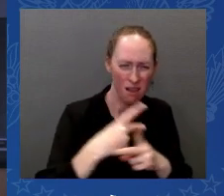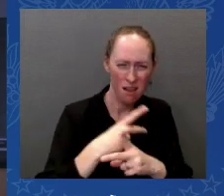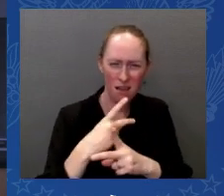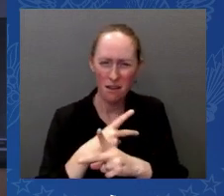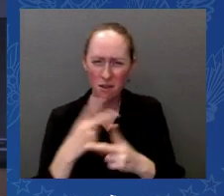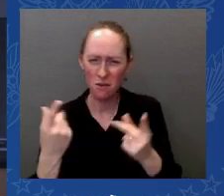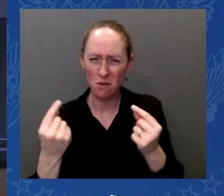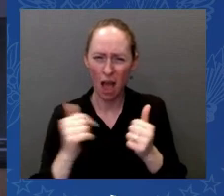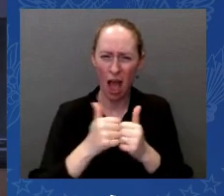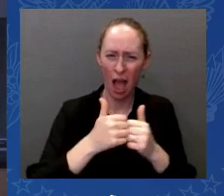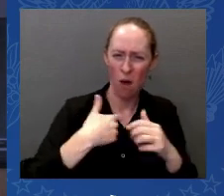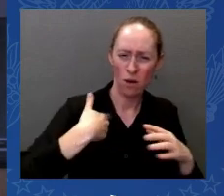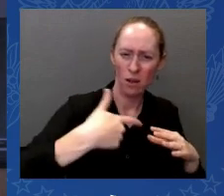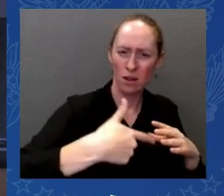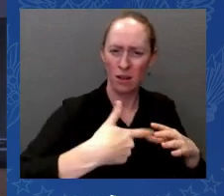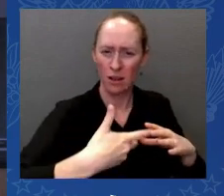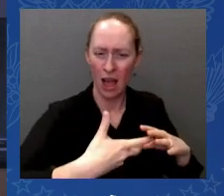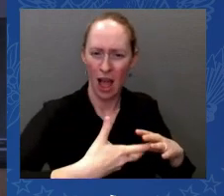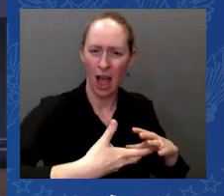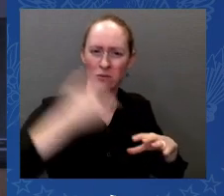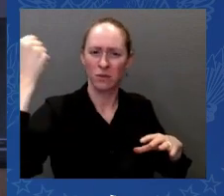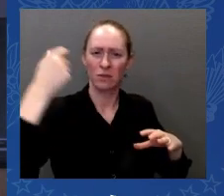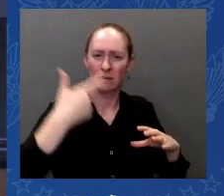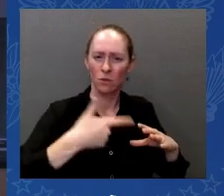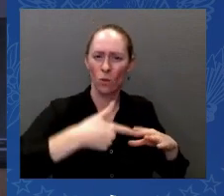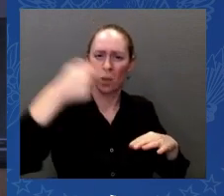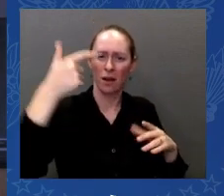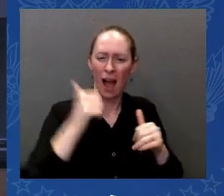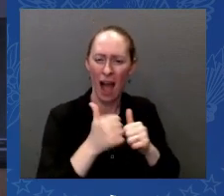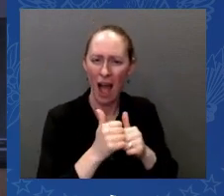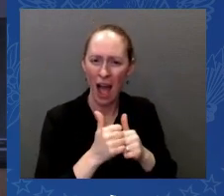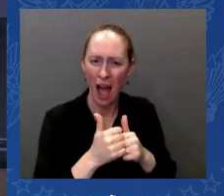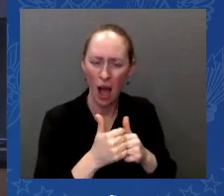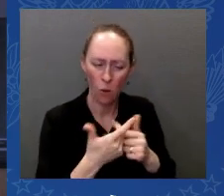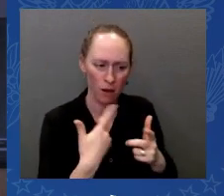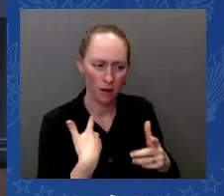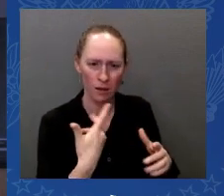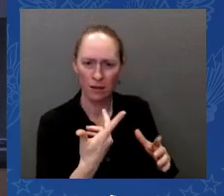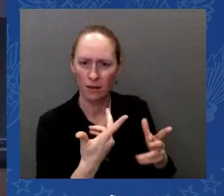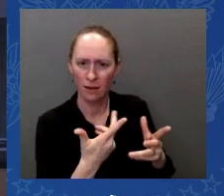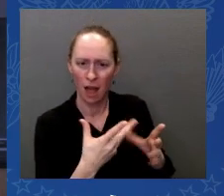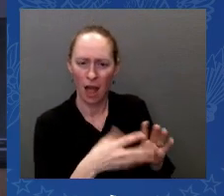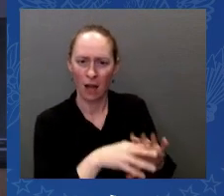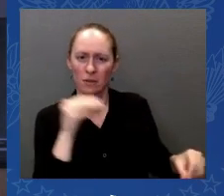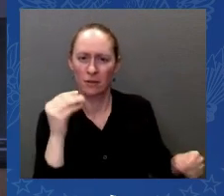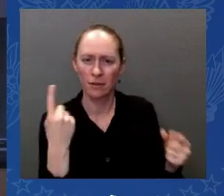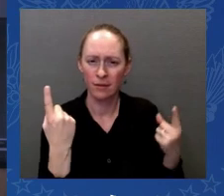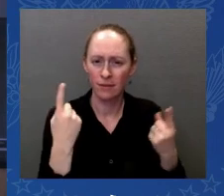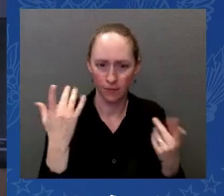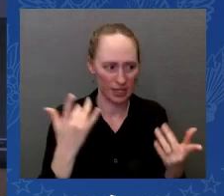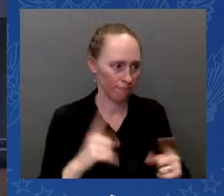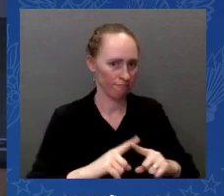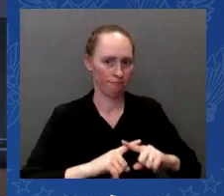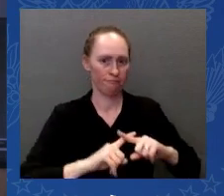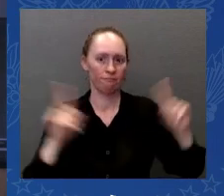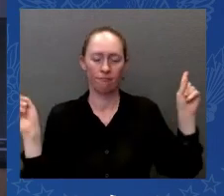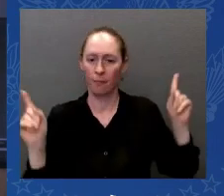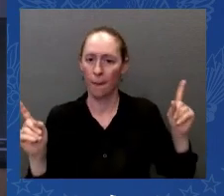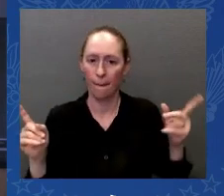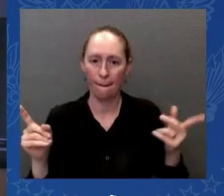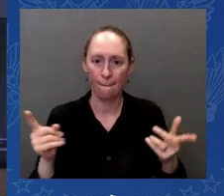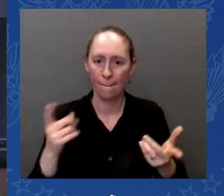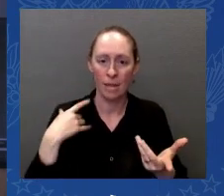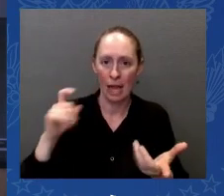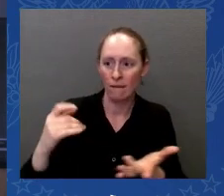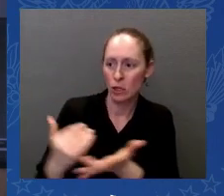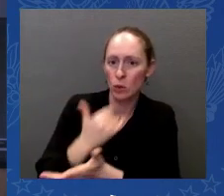type of battery-grade lithium hydroxide from this new type of abundant domestic U.S. resource. About two years